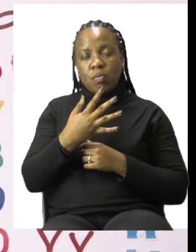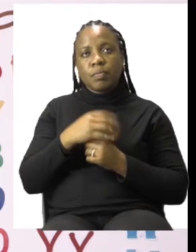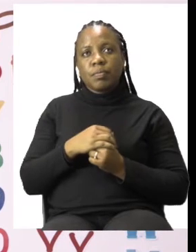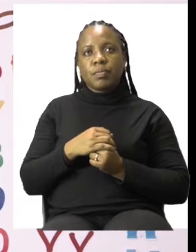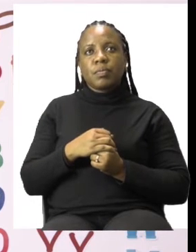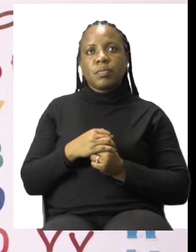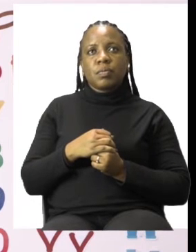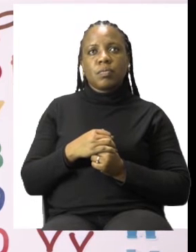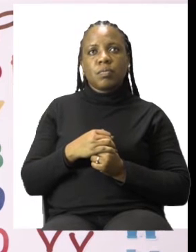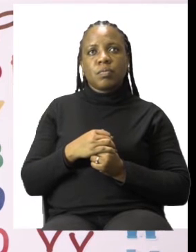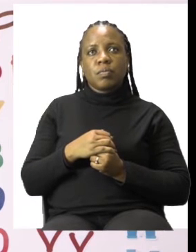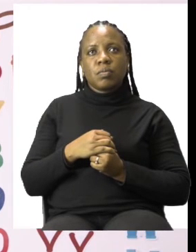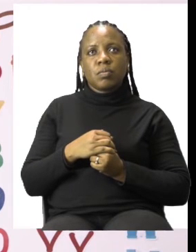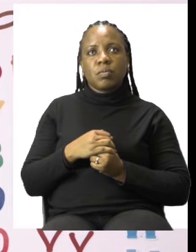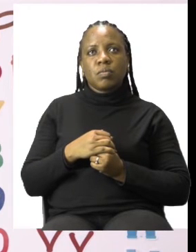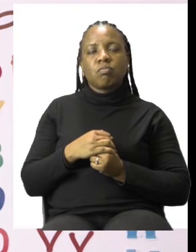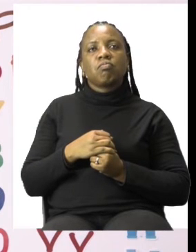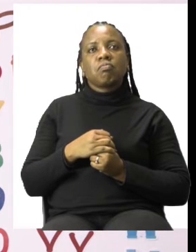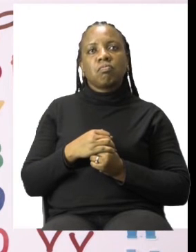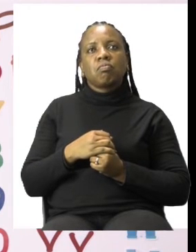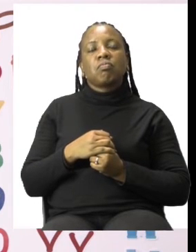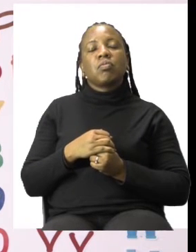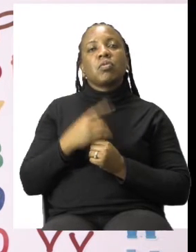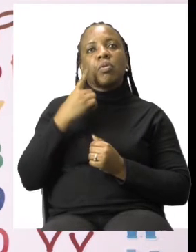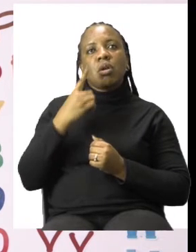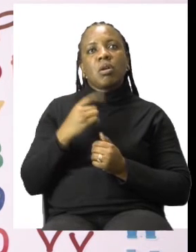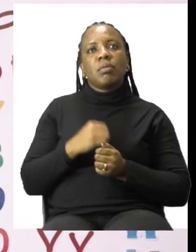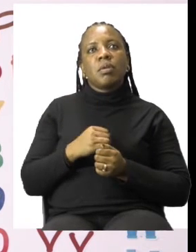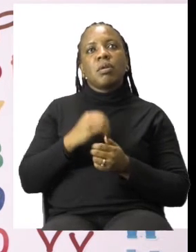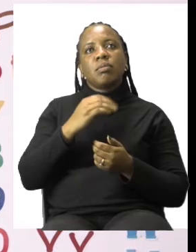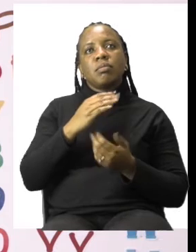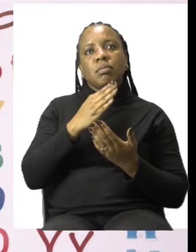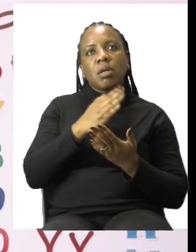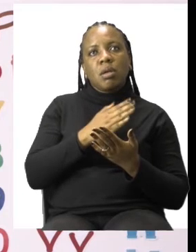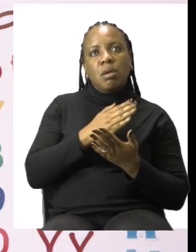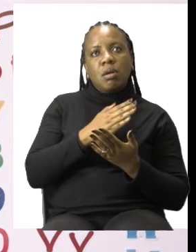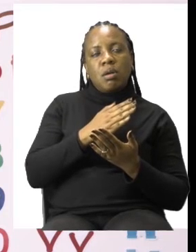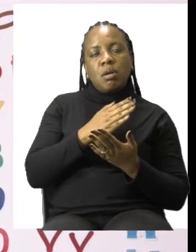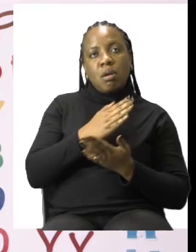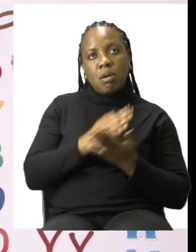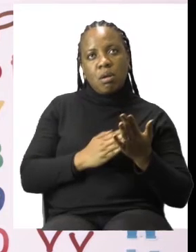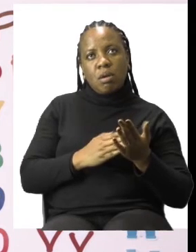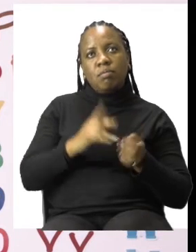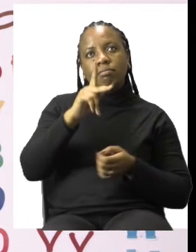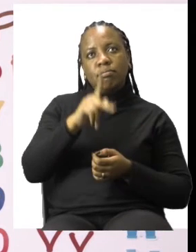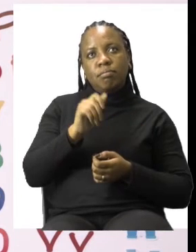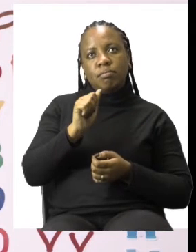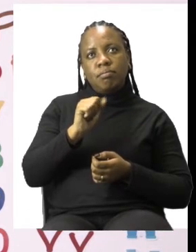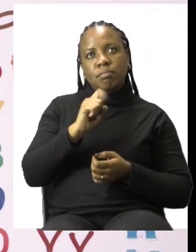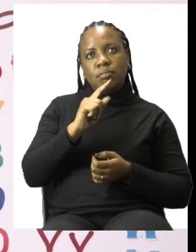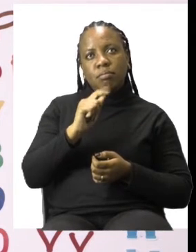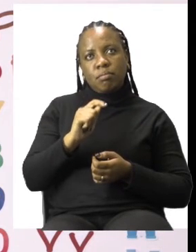half past 4 because it has passed the hour of 4.